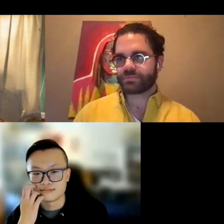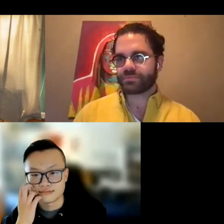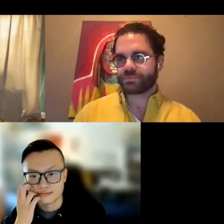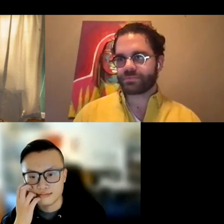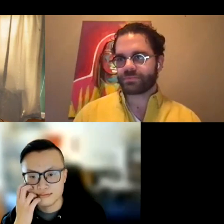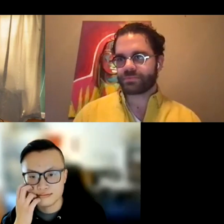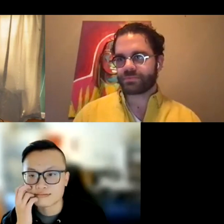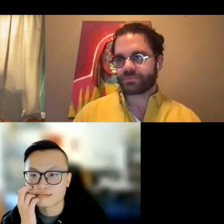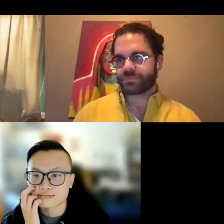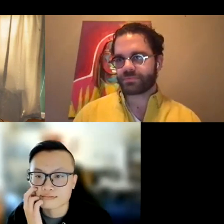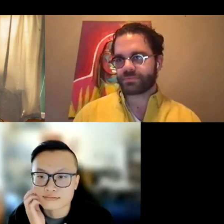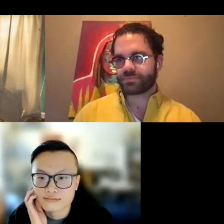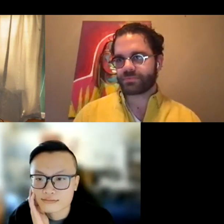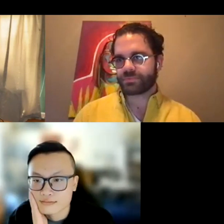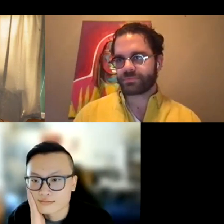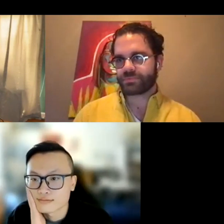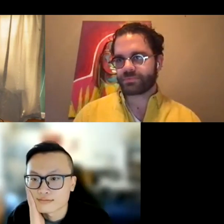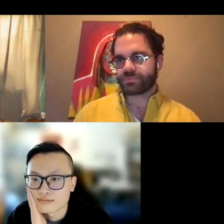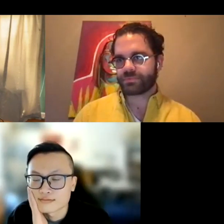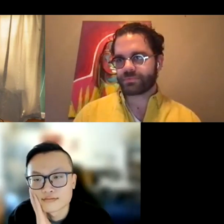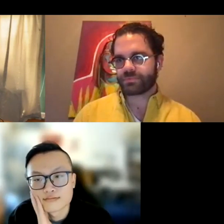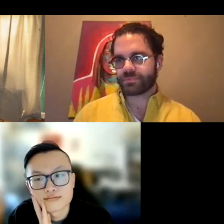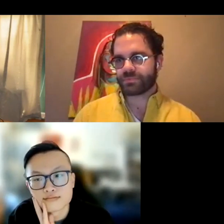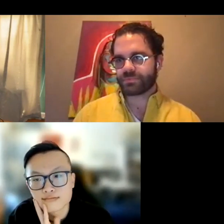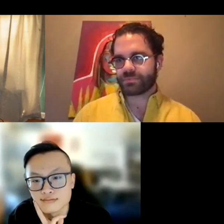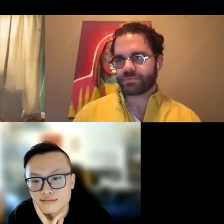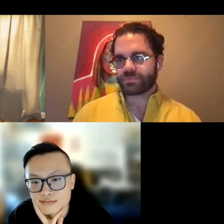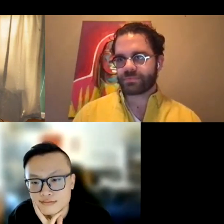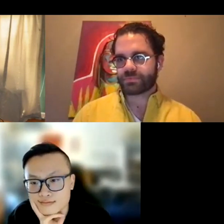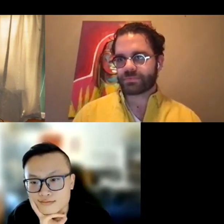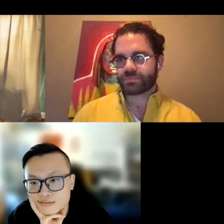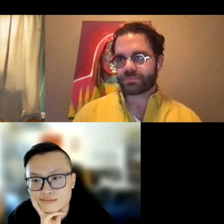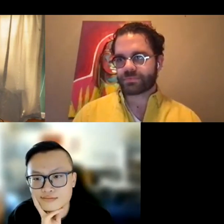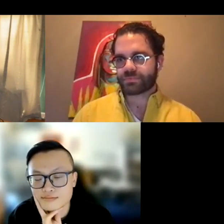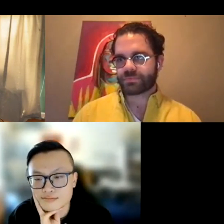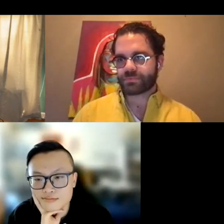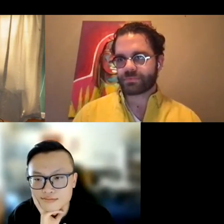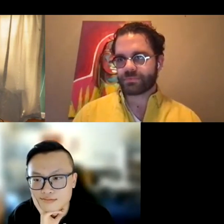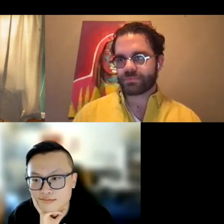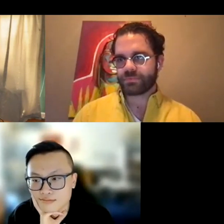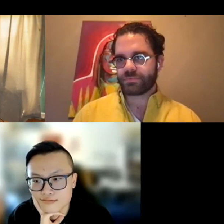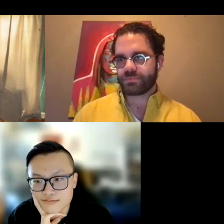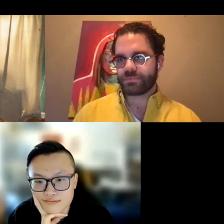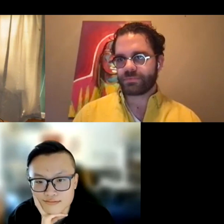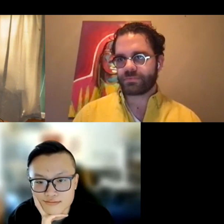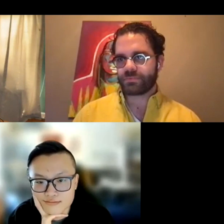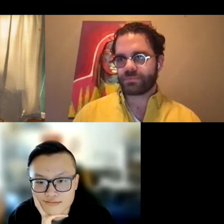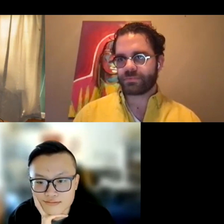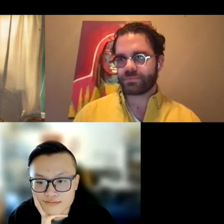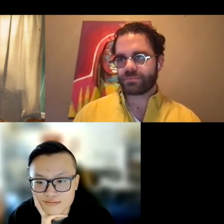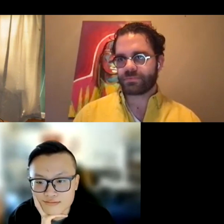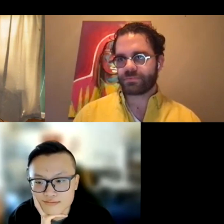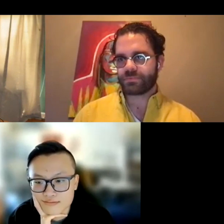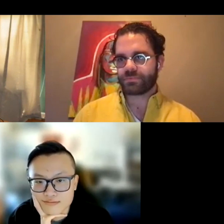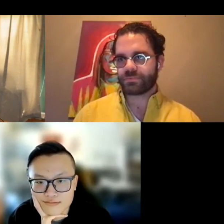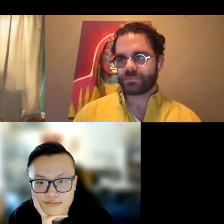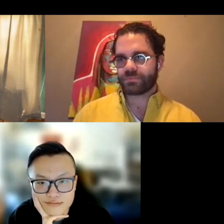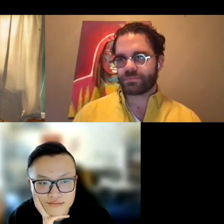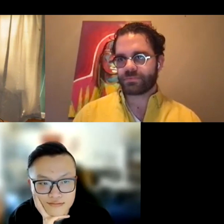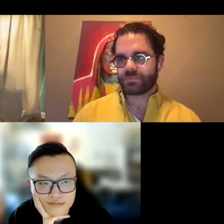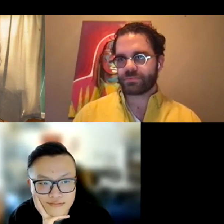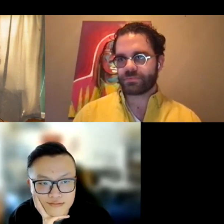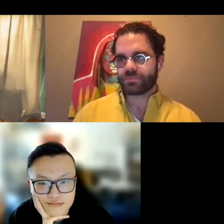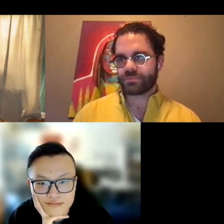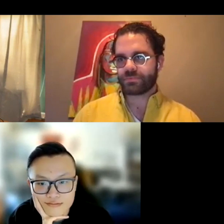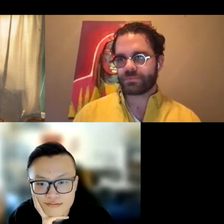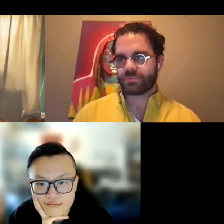I could actually do something fun and cool. And so I think I was like around the age of 17, I reached out to